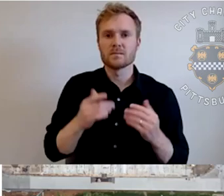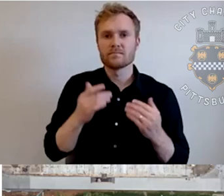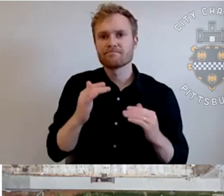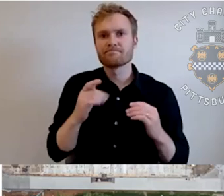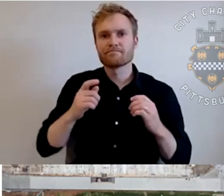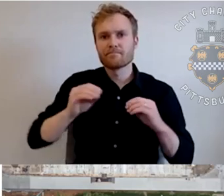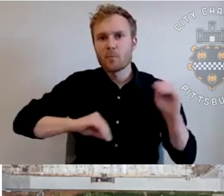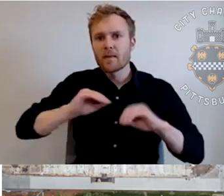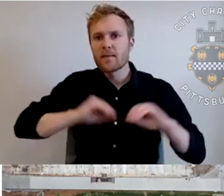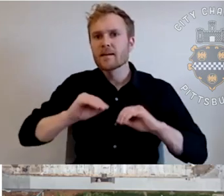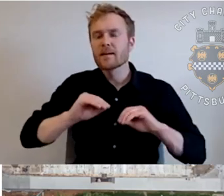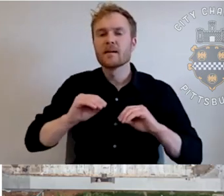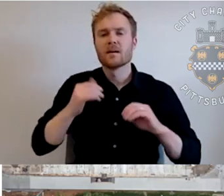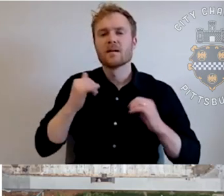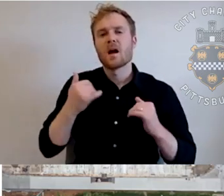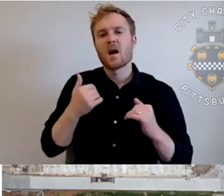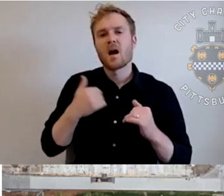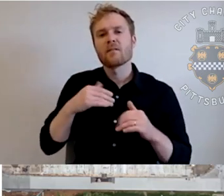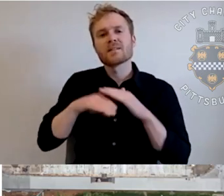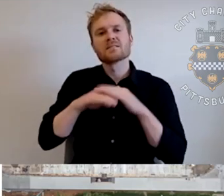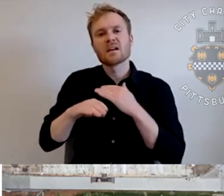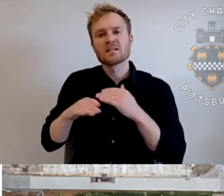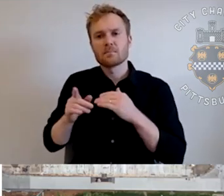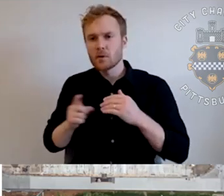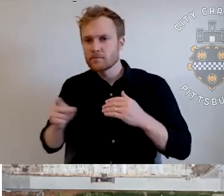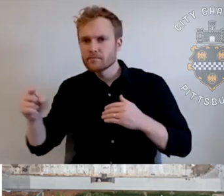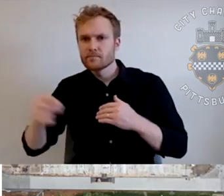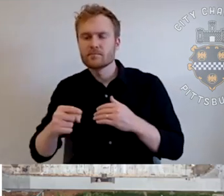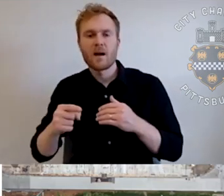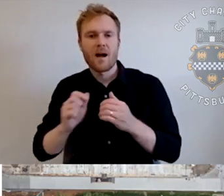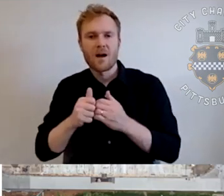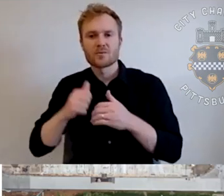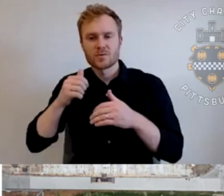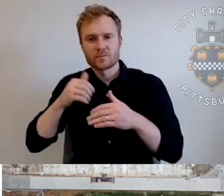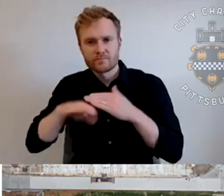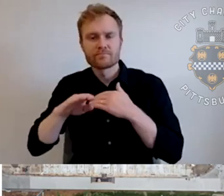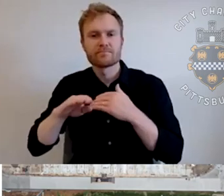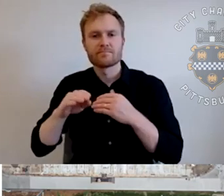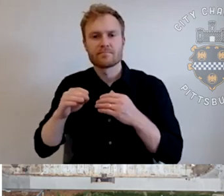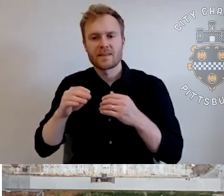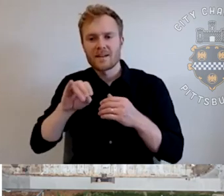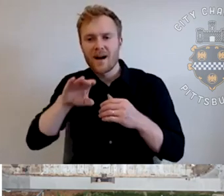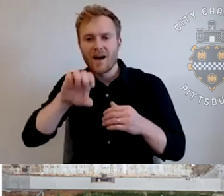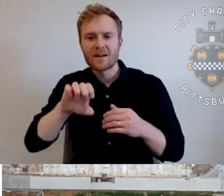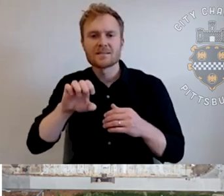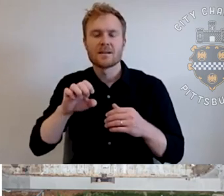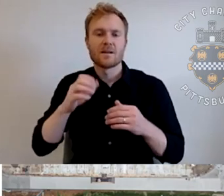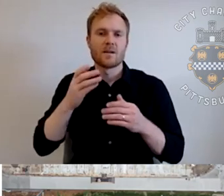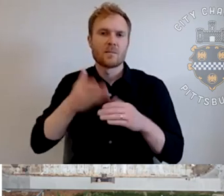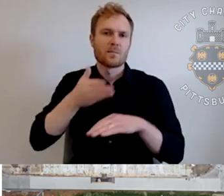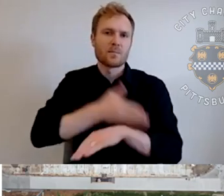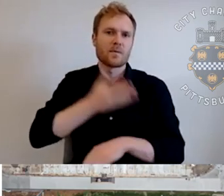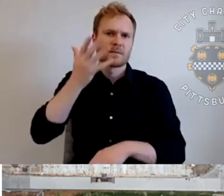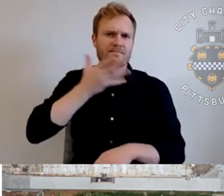accessible route and way to get onto the ice surface. Um, we've improved the aesthetics and we've greatly improved like the rink surface, the